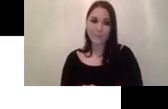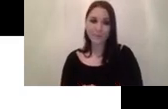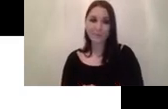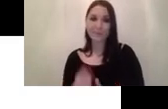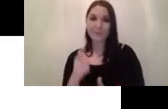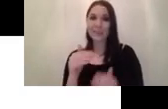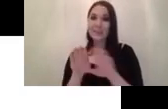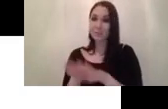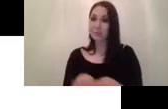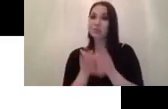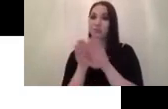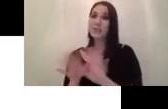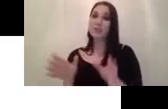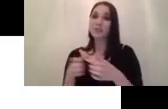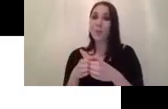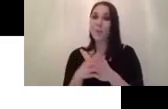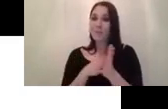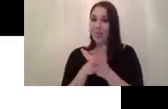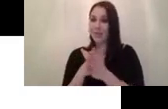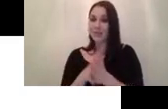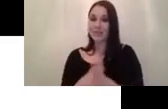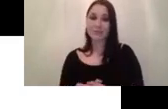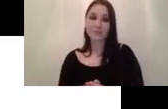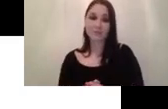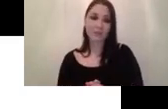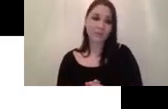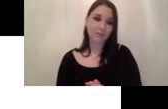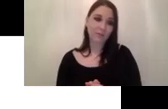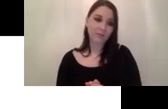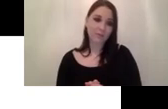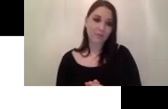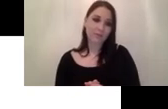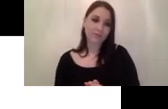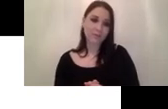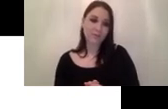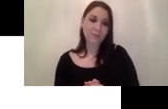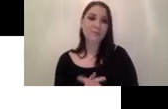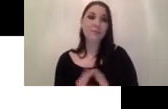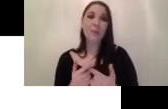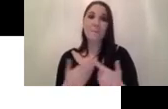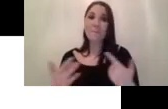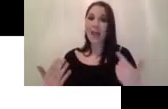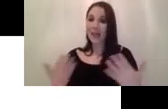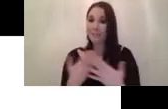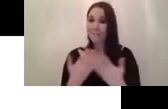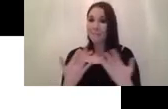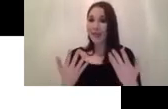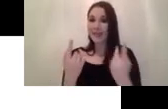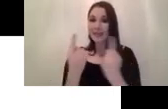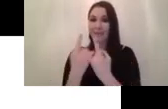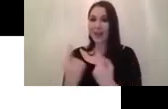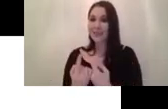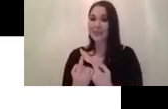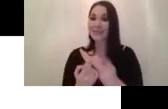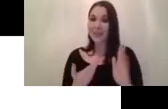this group of method um there are many devices available in the market um from the